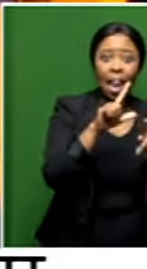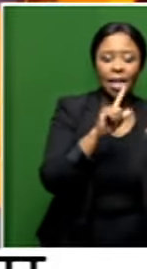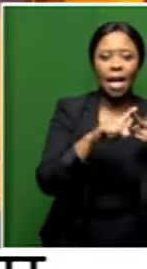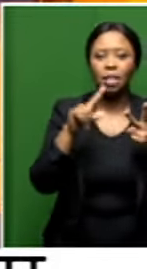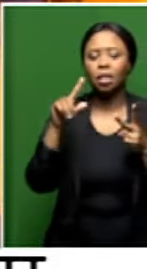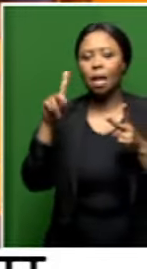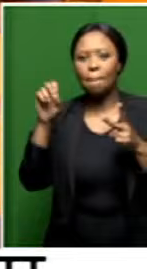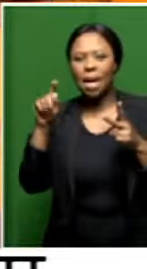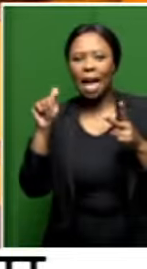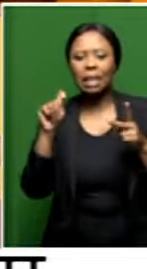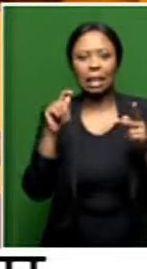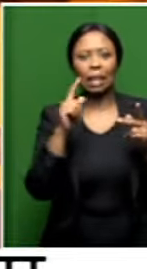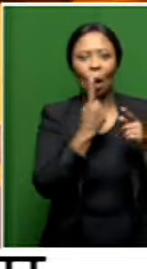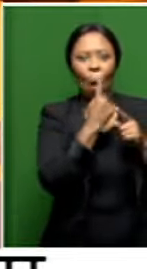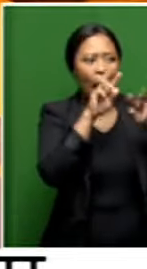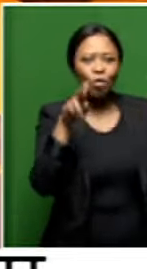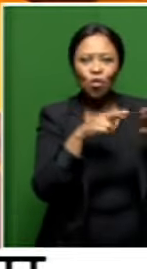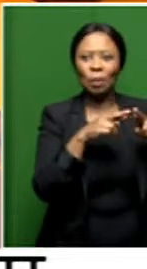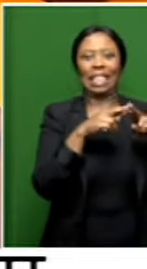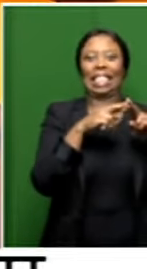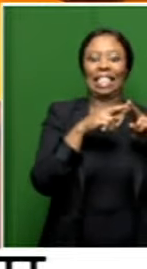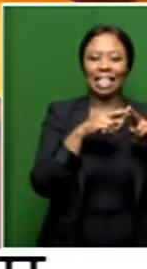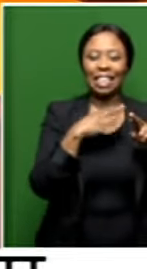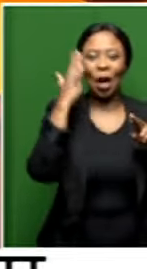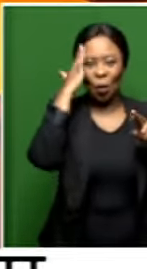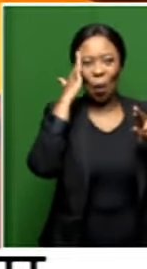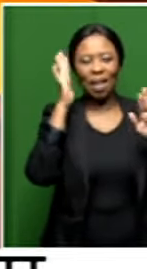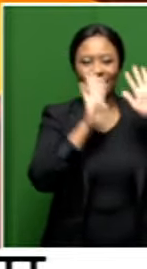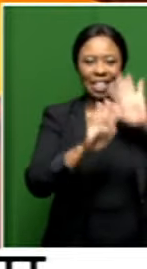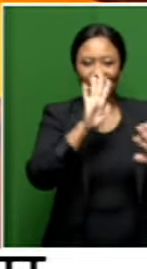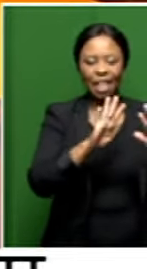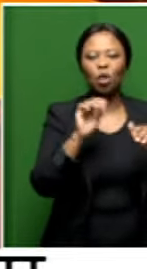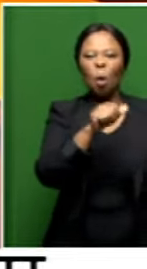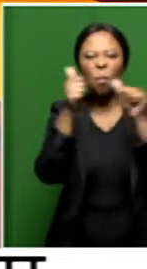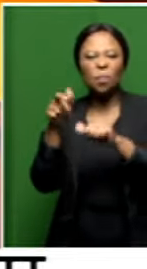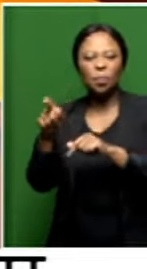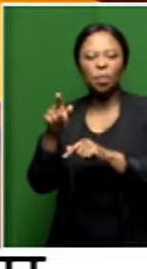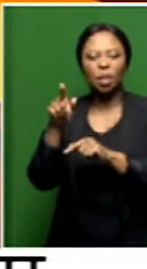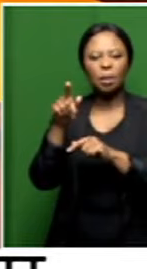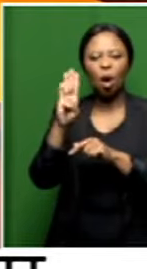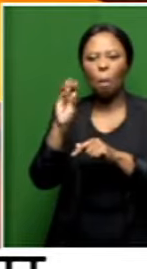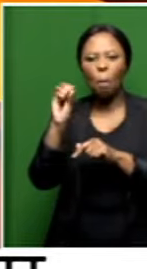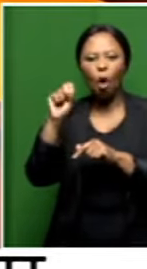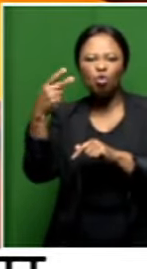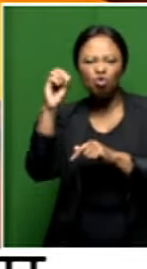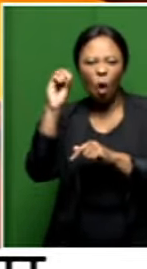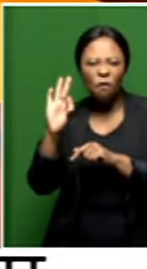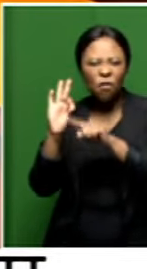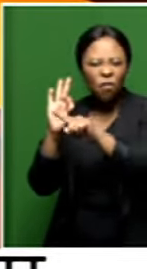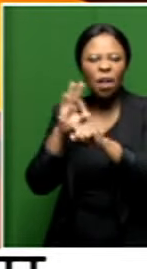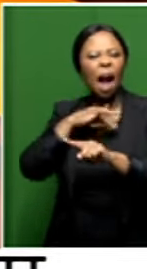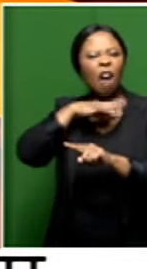room, you don't have to tell me twice. I want to go back to William Boshoff's word woes. And you spoke about how